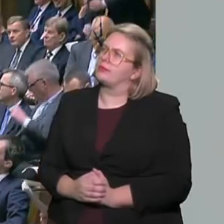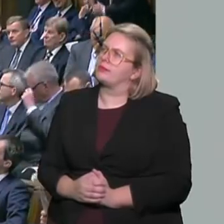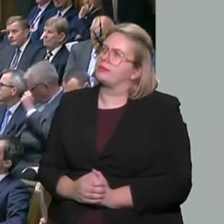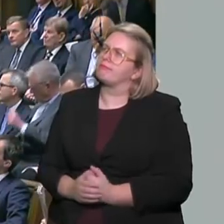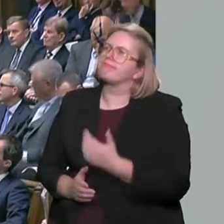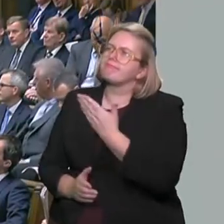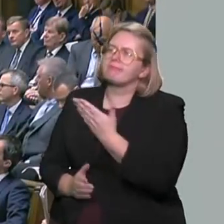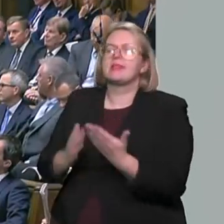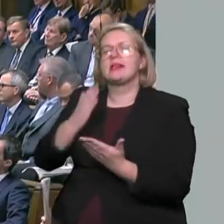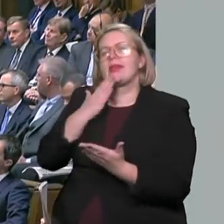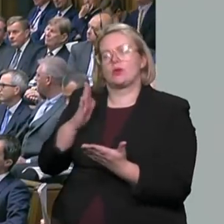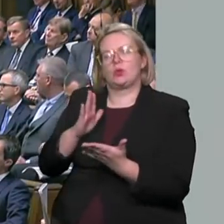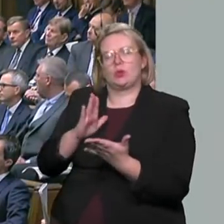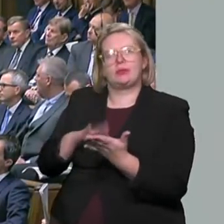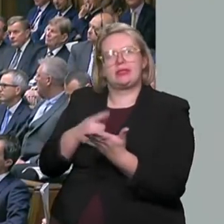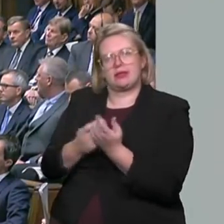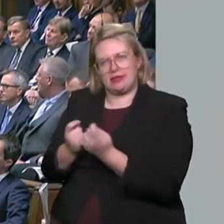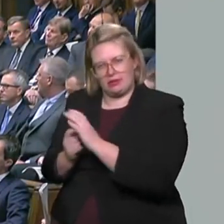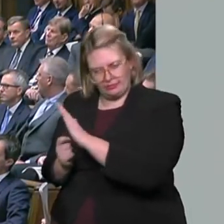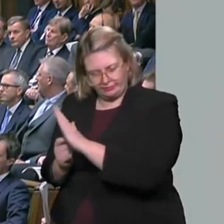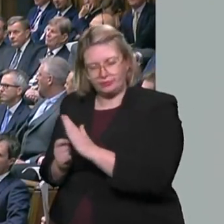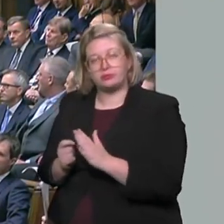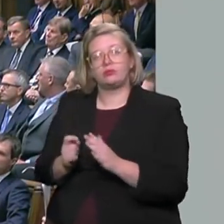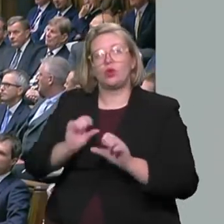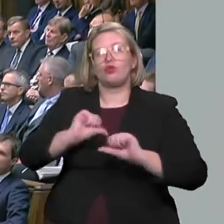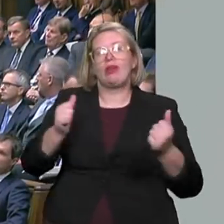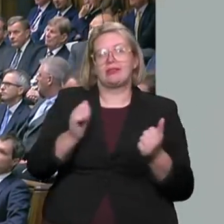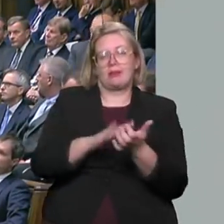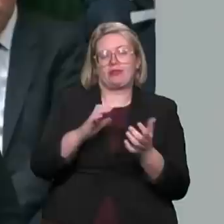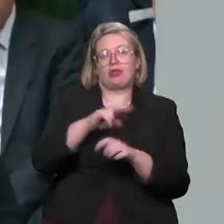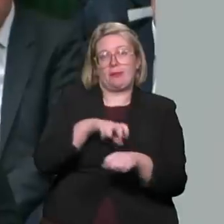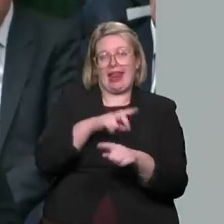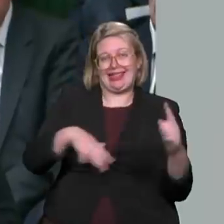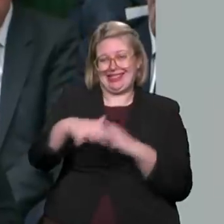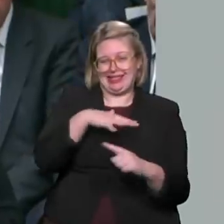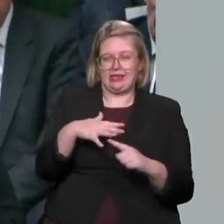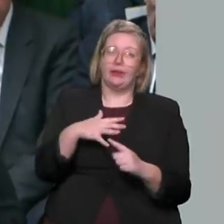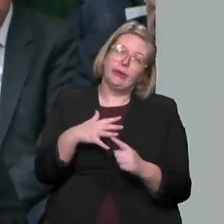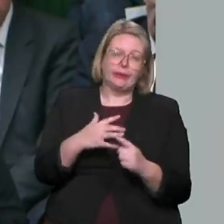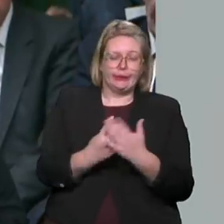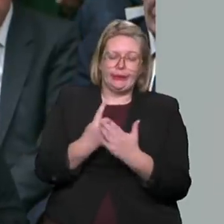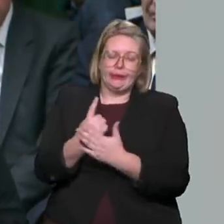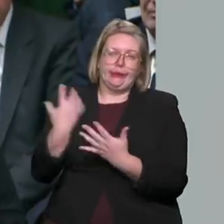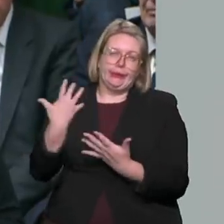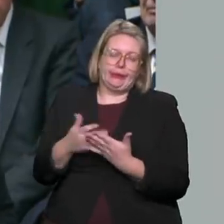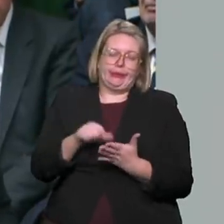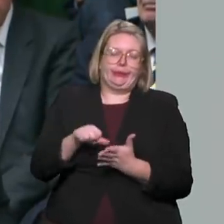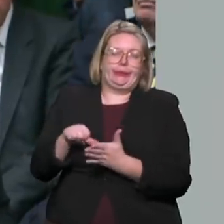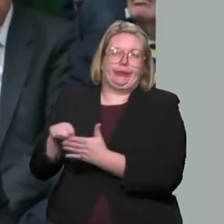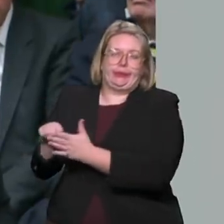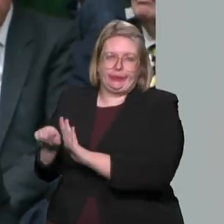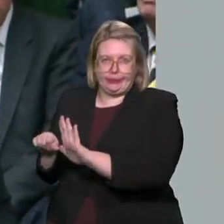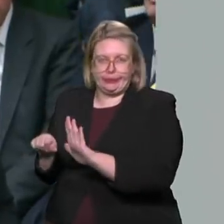of Greater Manchester Police, which have led to it being placed in special measures, are well documented, including the failure to record 80,000